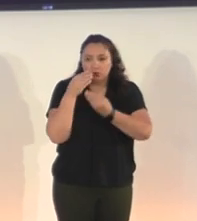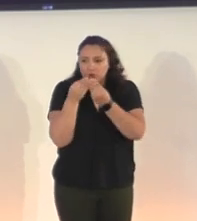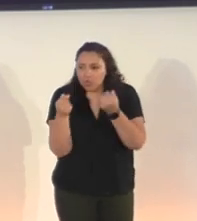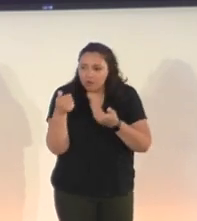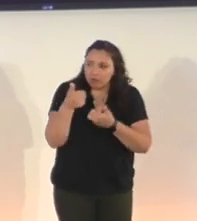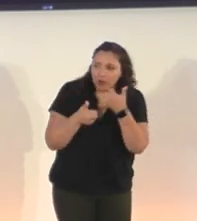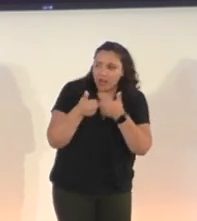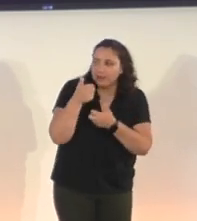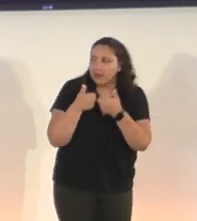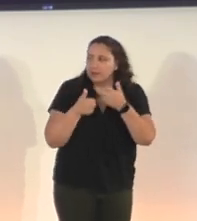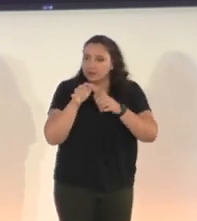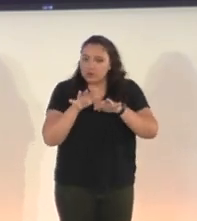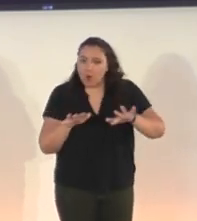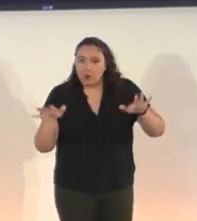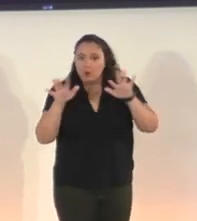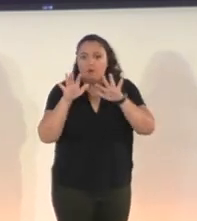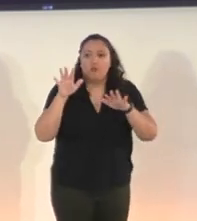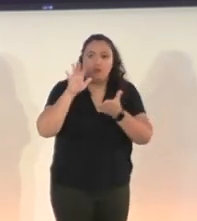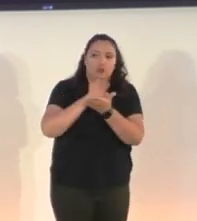problems throughout the school.